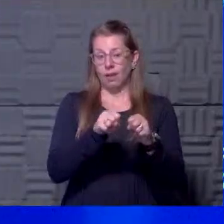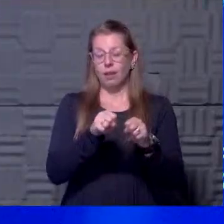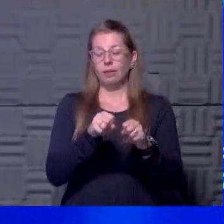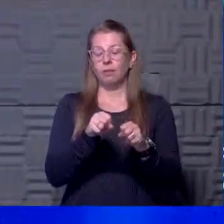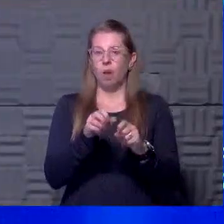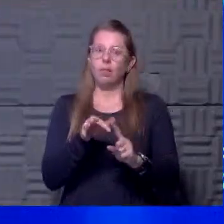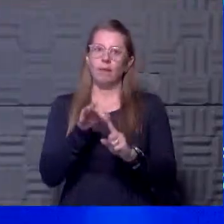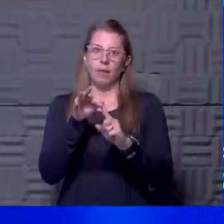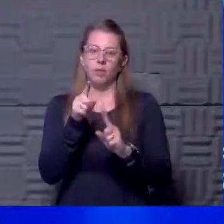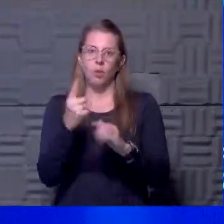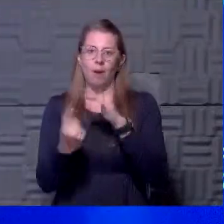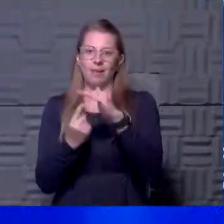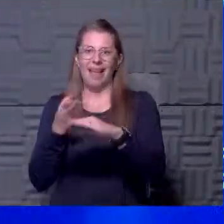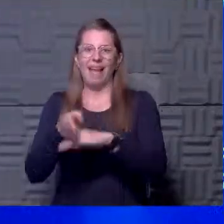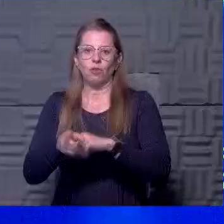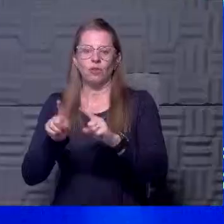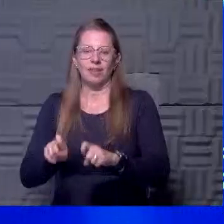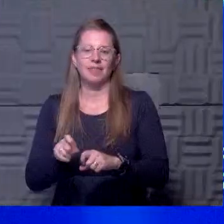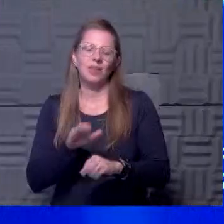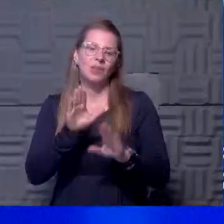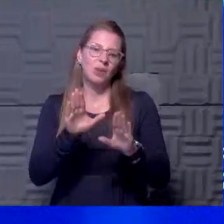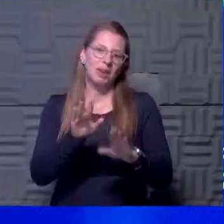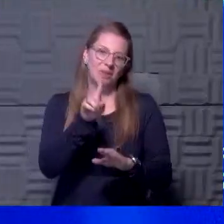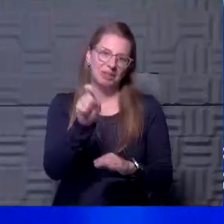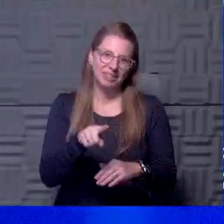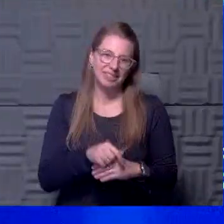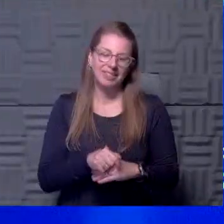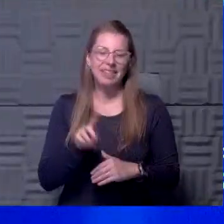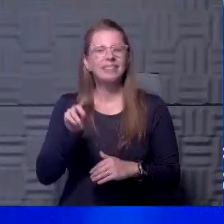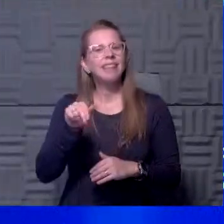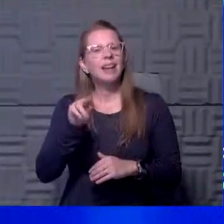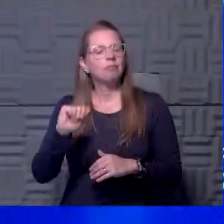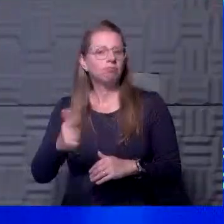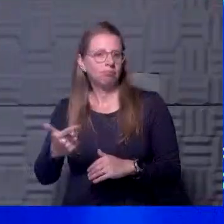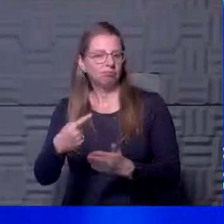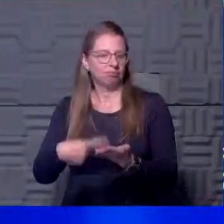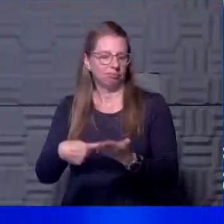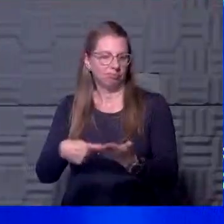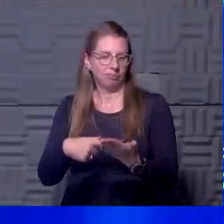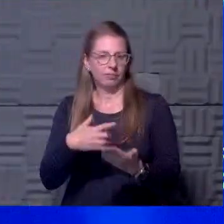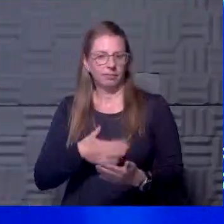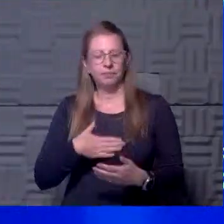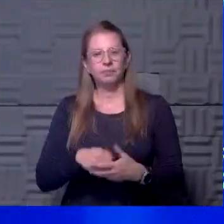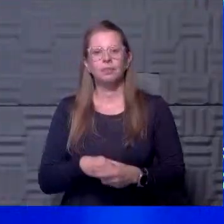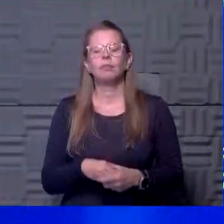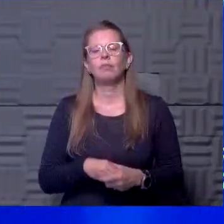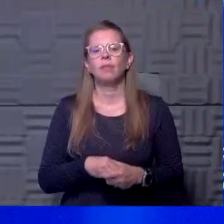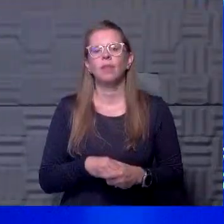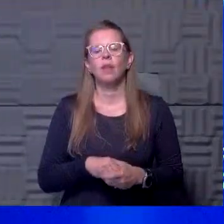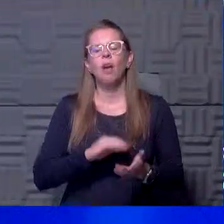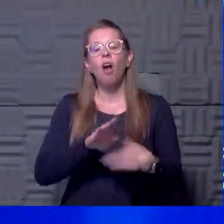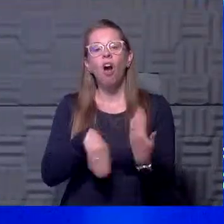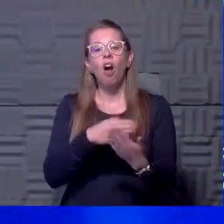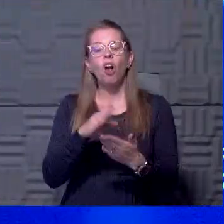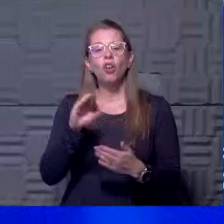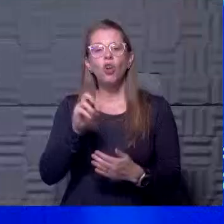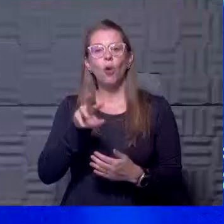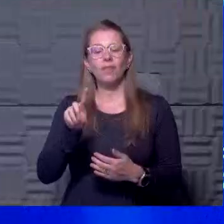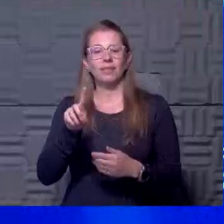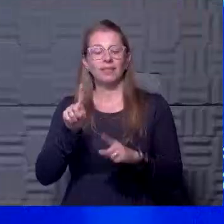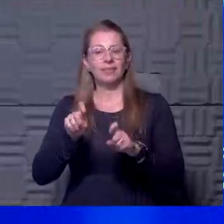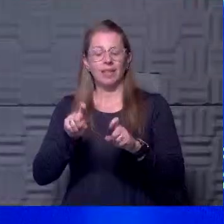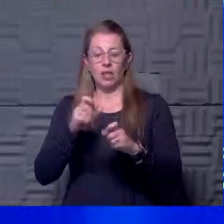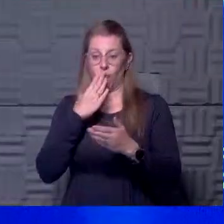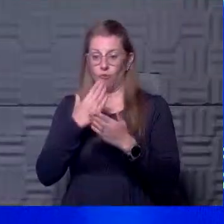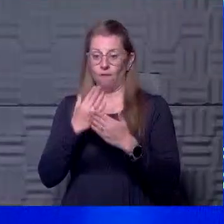isolate after the test? Yeah, that's a great question. So Dana, let's talk that talk about that. One of the problems with all COVID testing is it's good for the day you